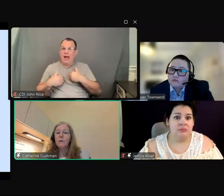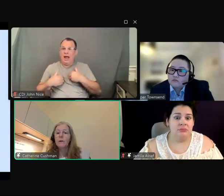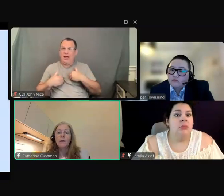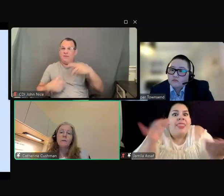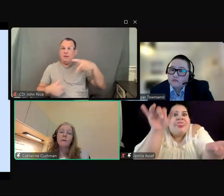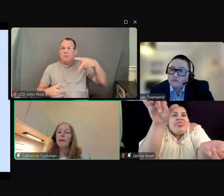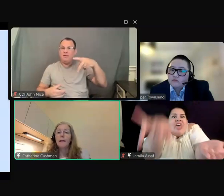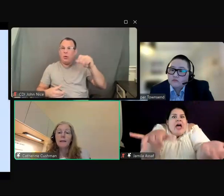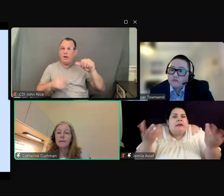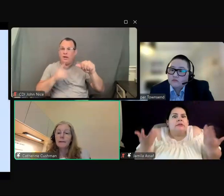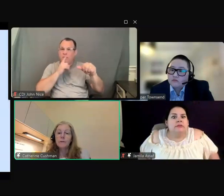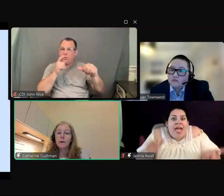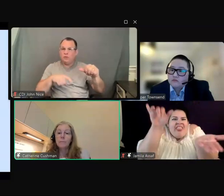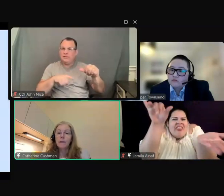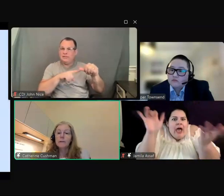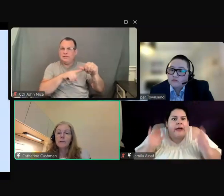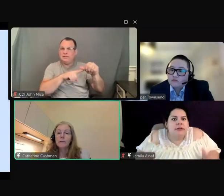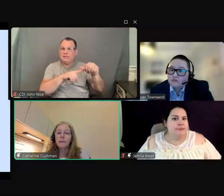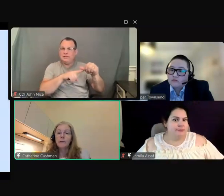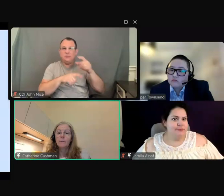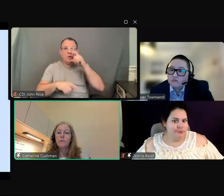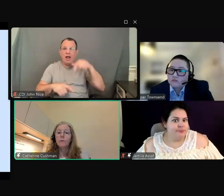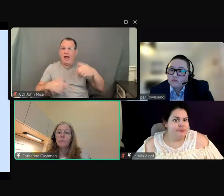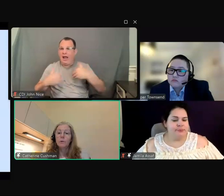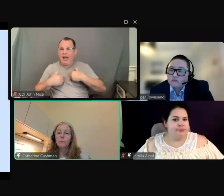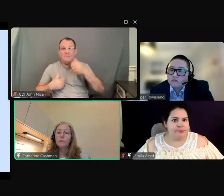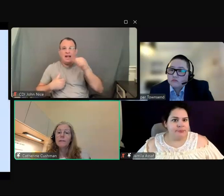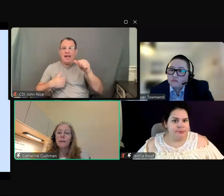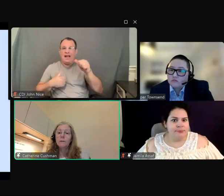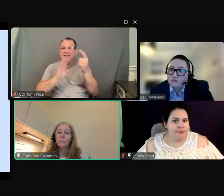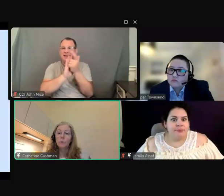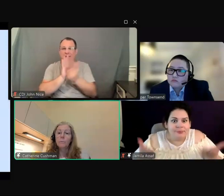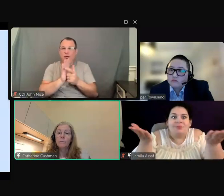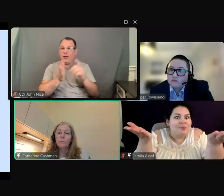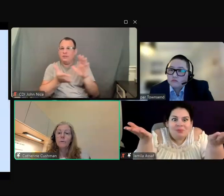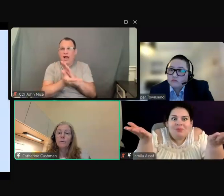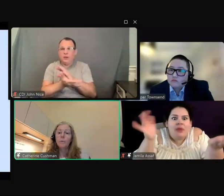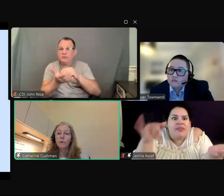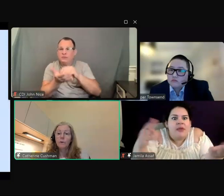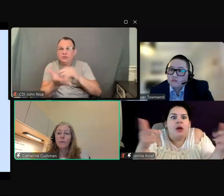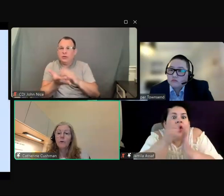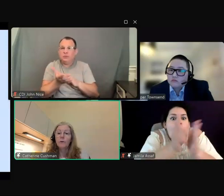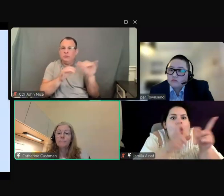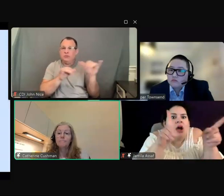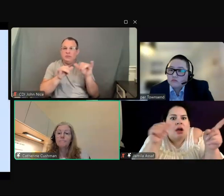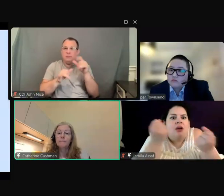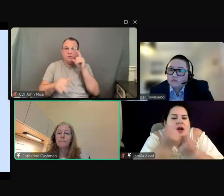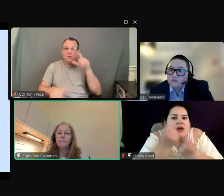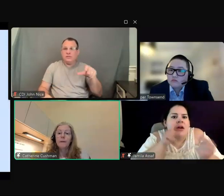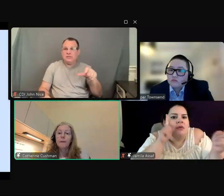You do not have to have any legal document for you to stay in the room with your mother.